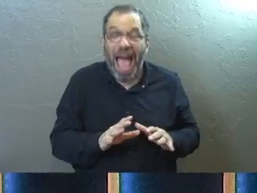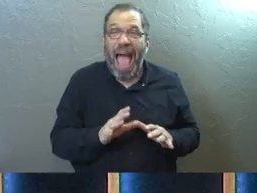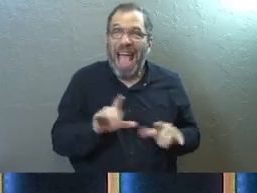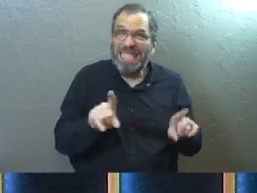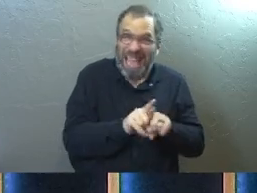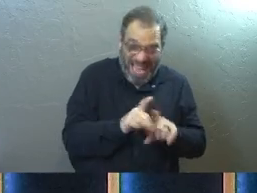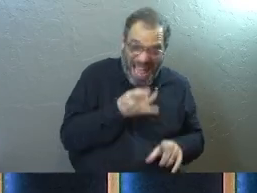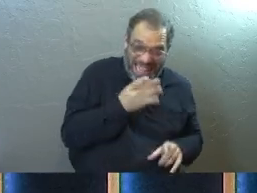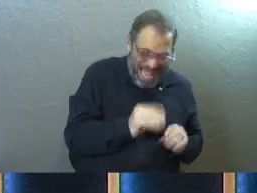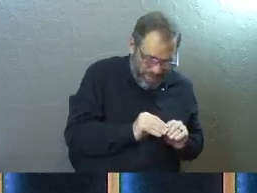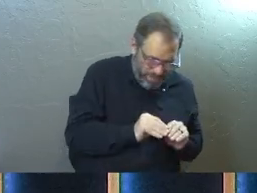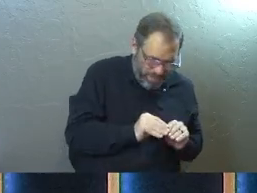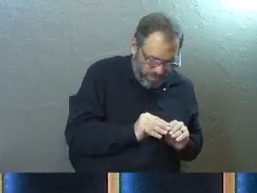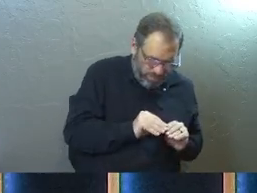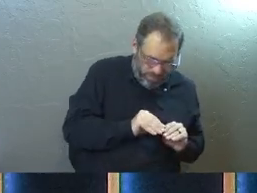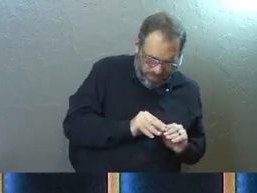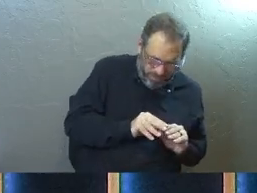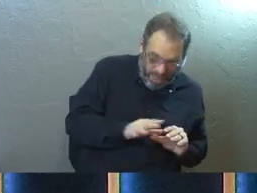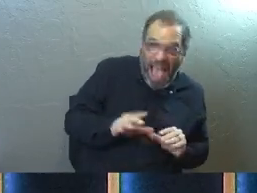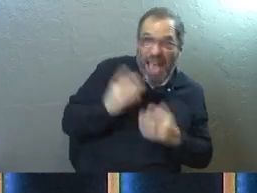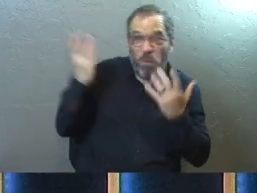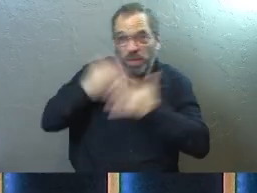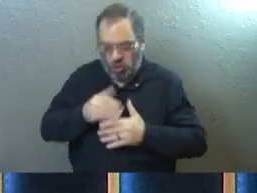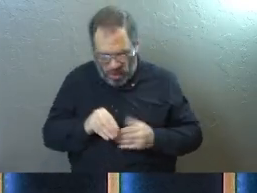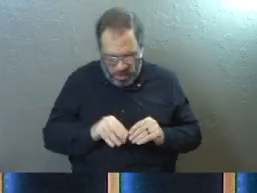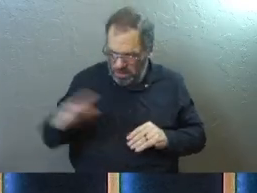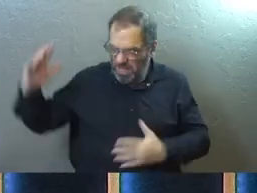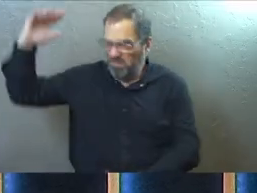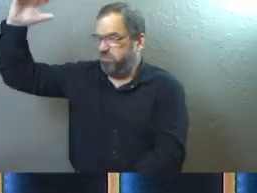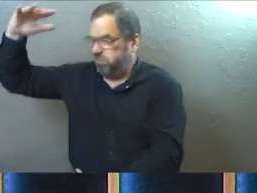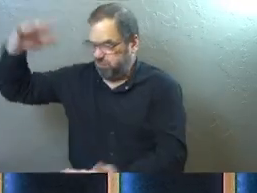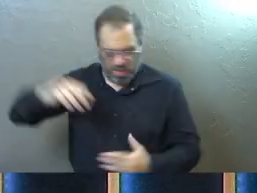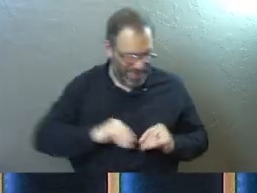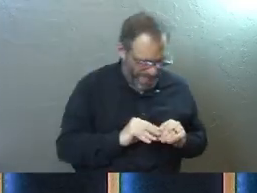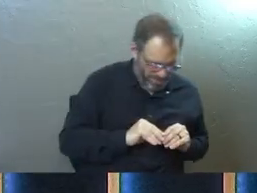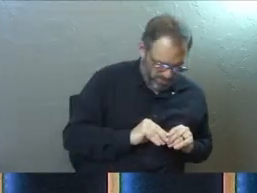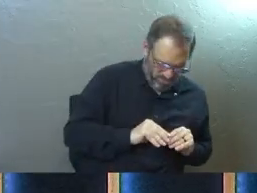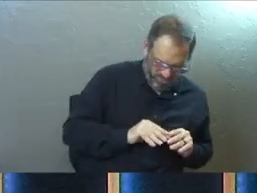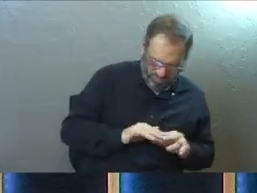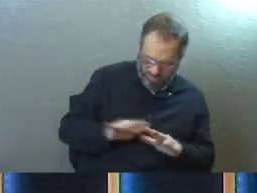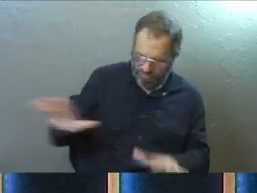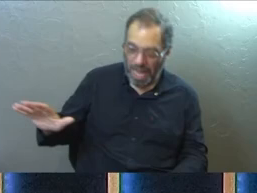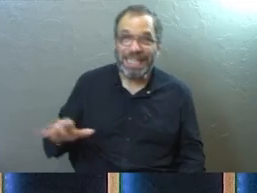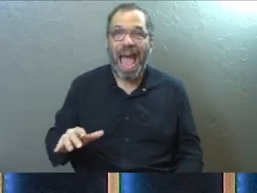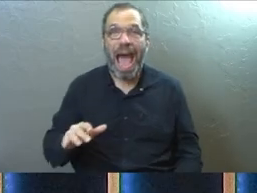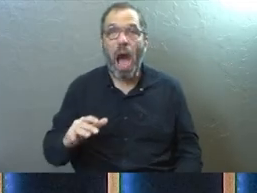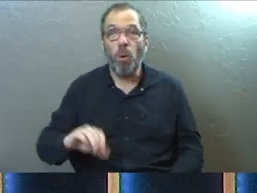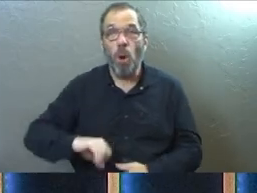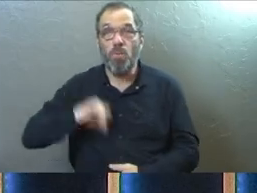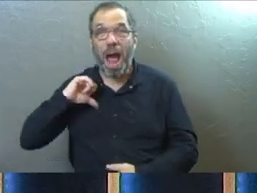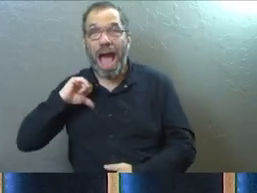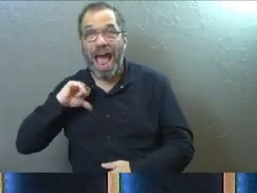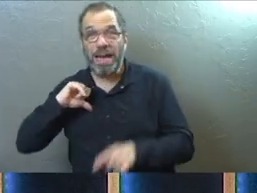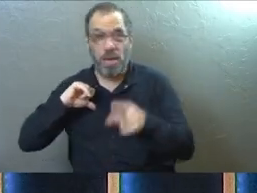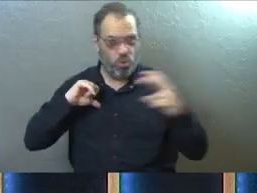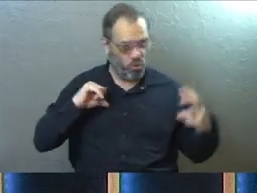dark. That's really how this works. You're never going to sit down with pride and wrestle it and win.